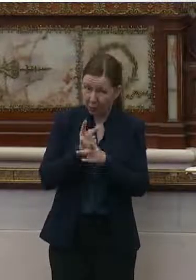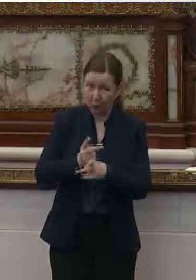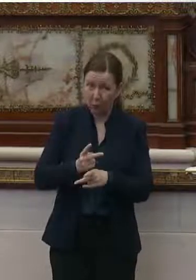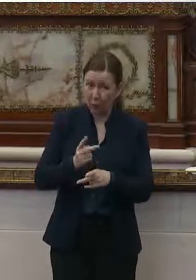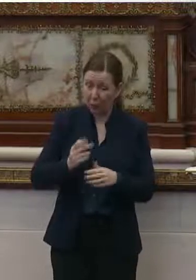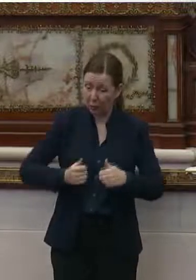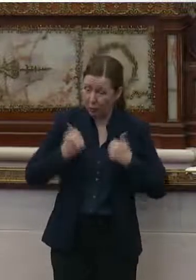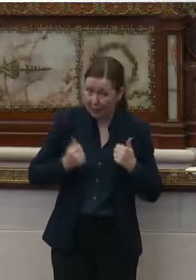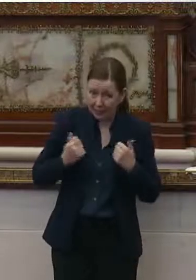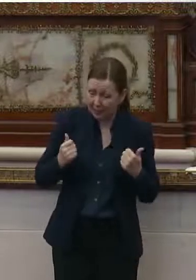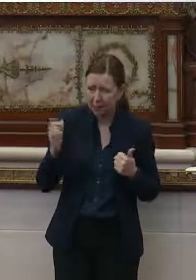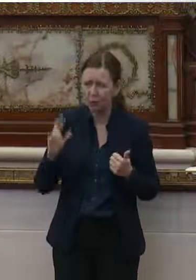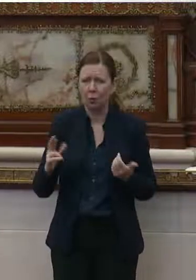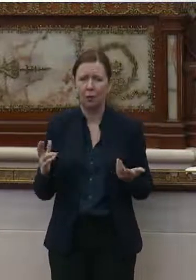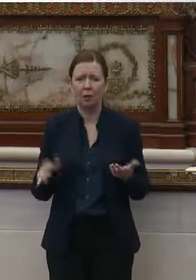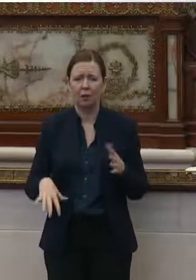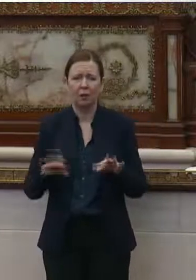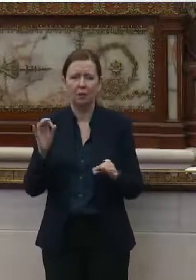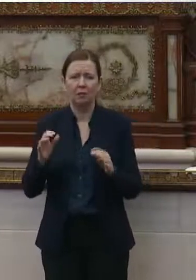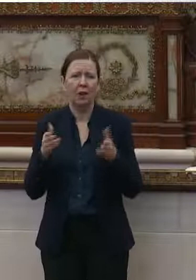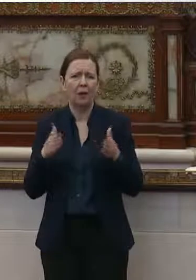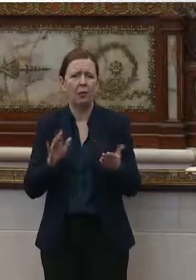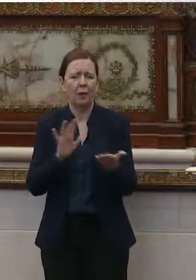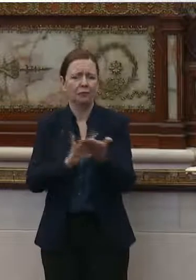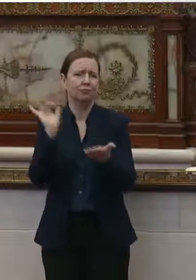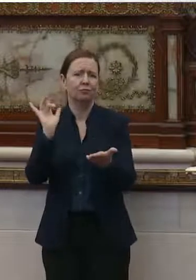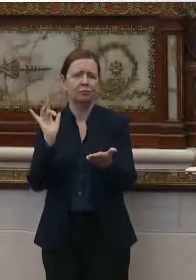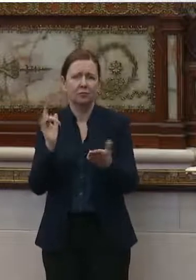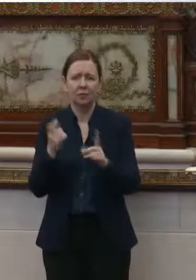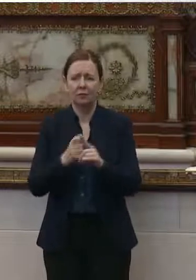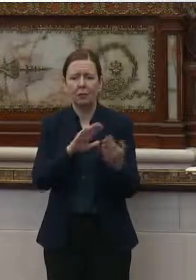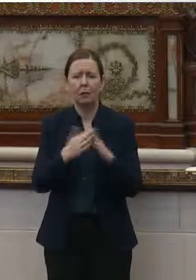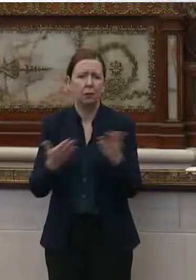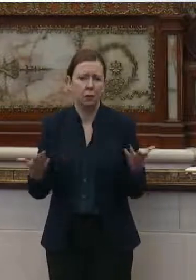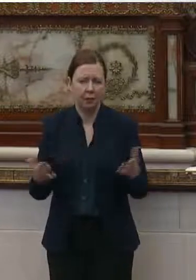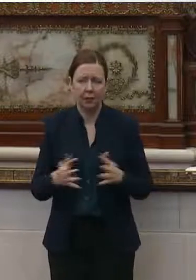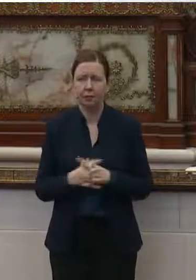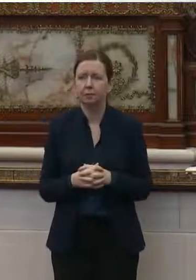the residents or just find a way to take money out of our community.